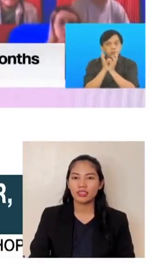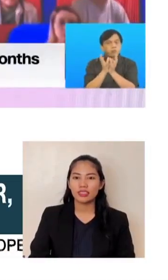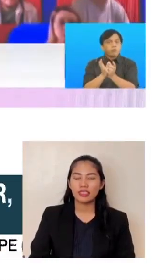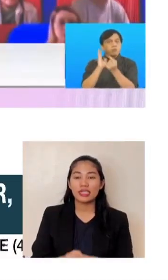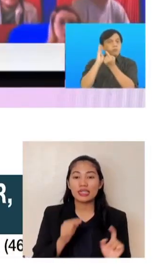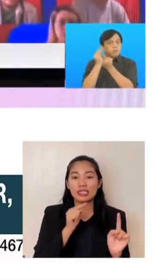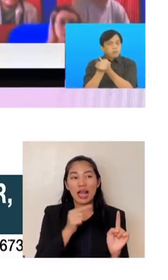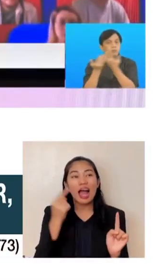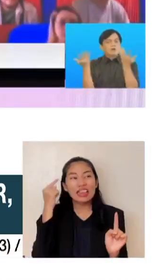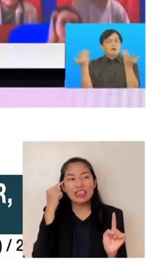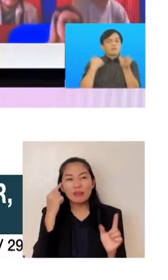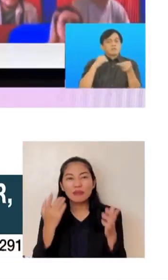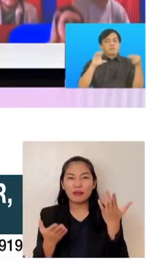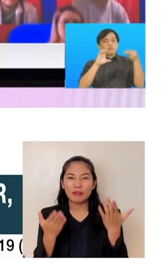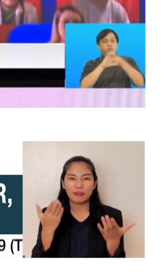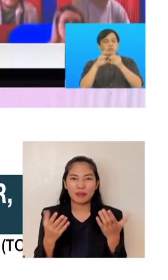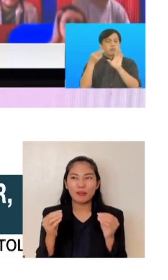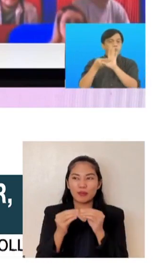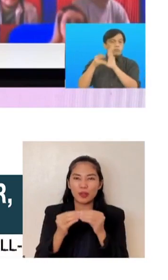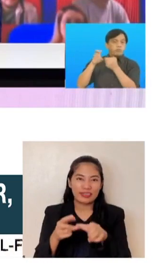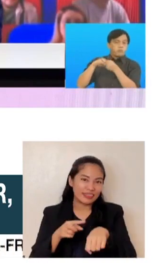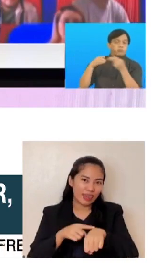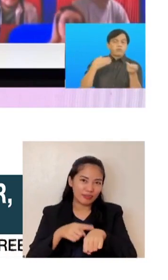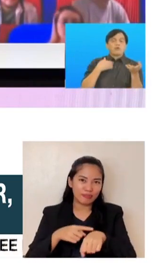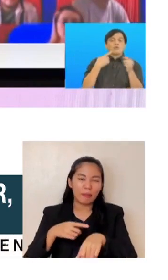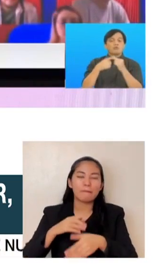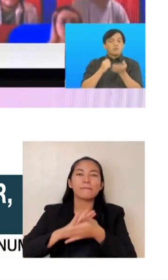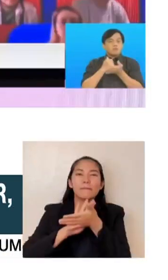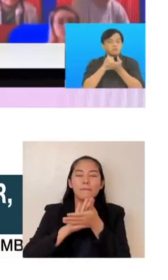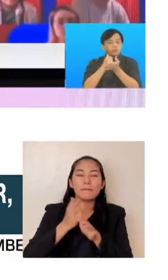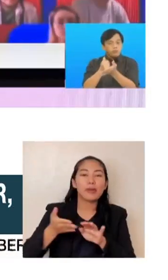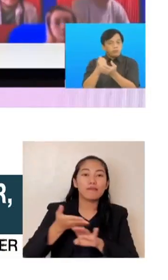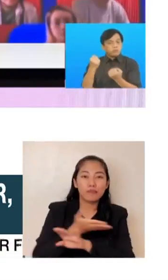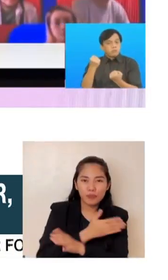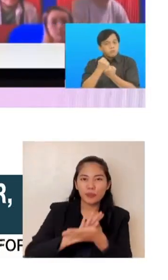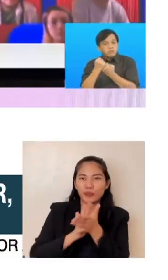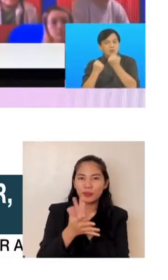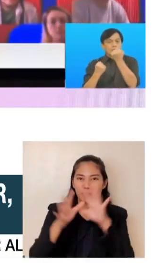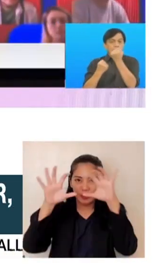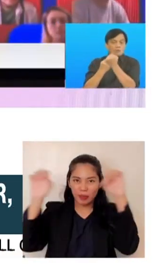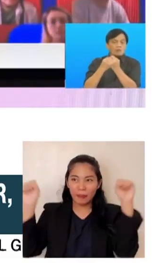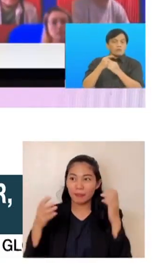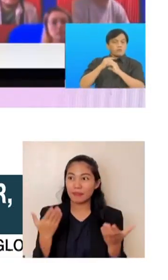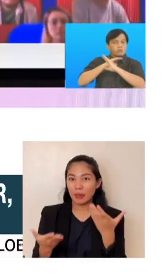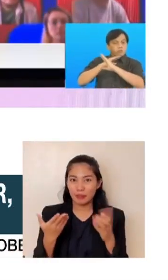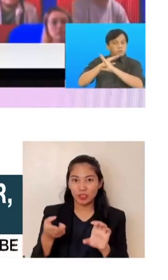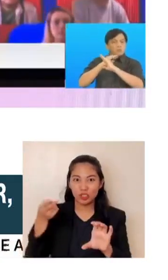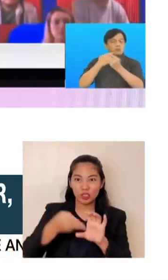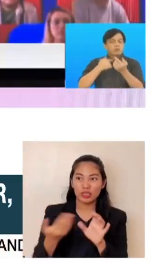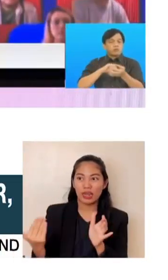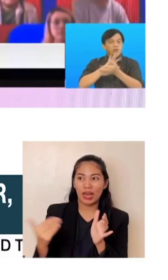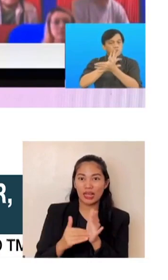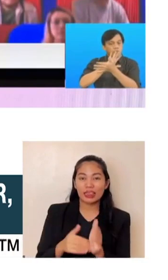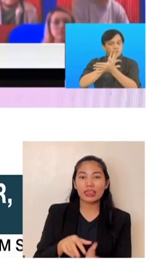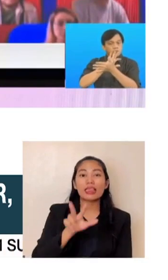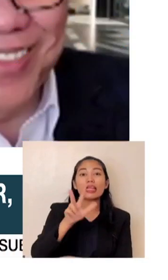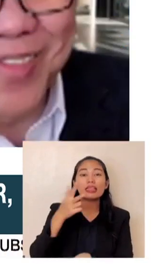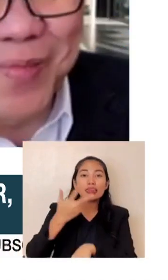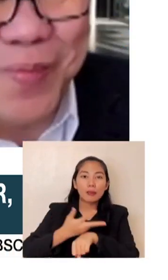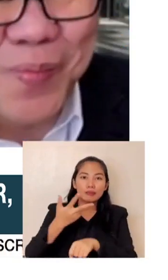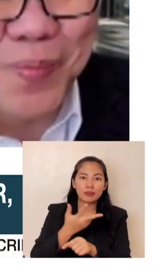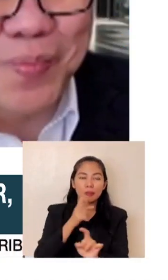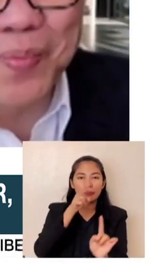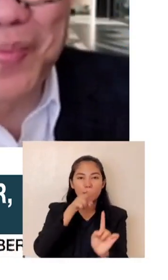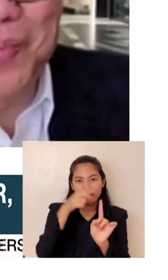president. Lula's a labor leader himself. Who knows? After three tries, he might become president. Let's talk about